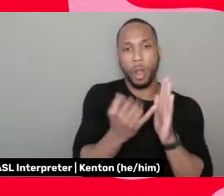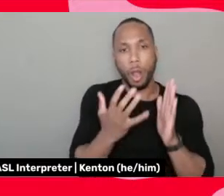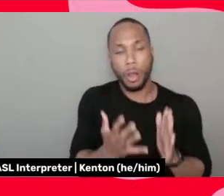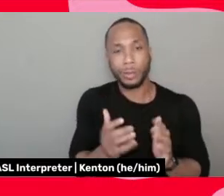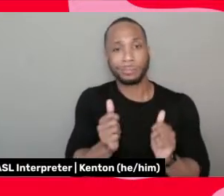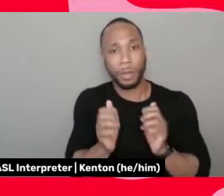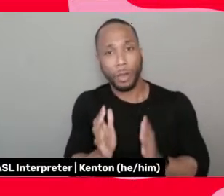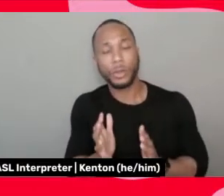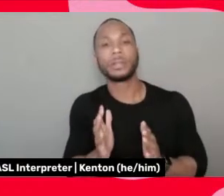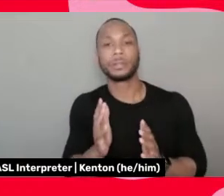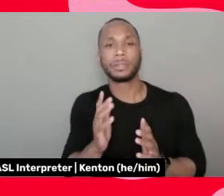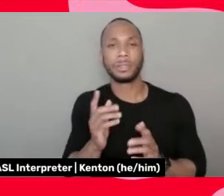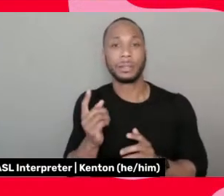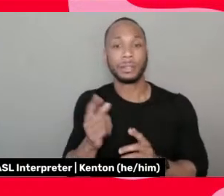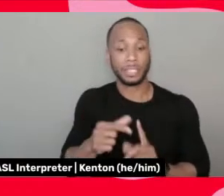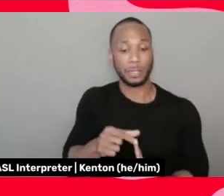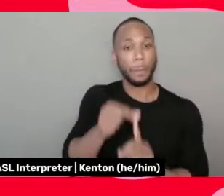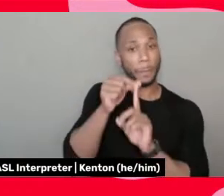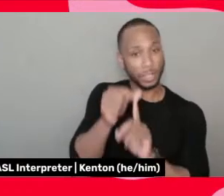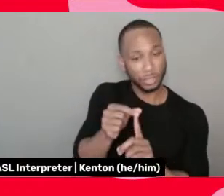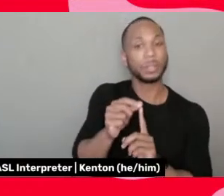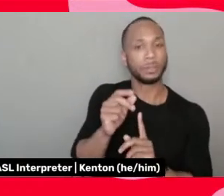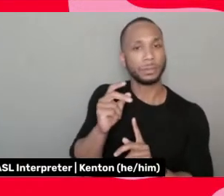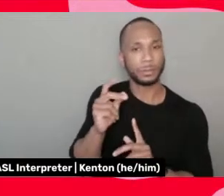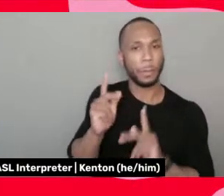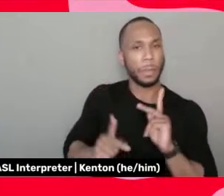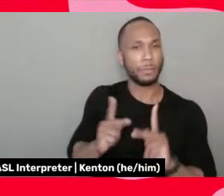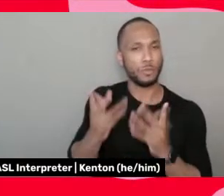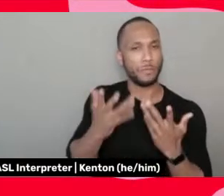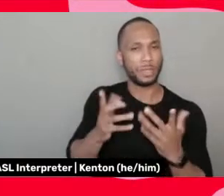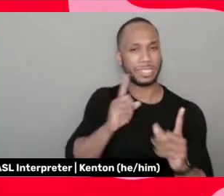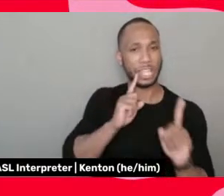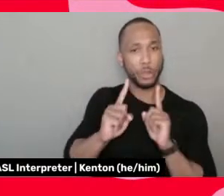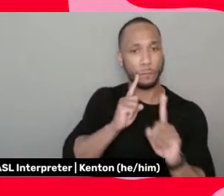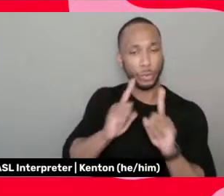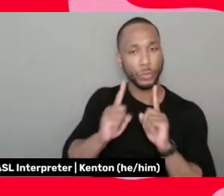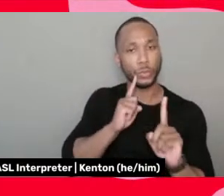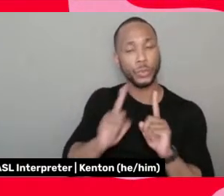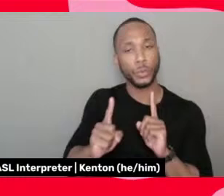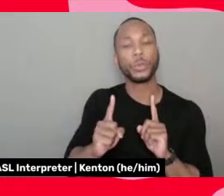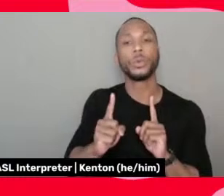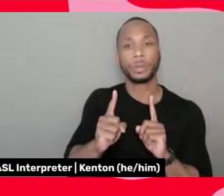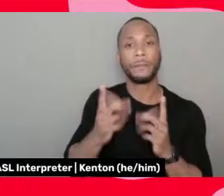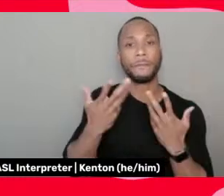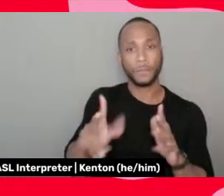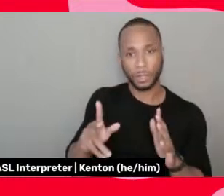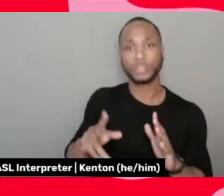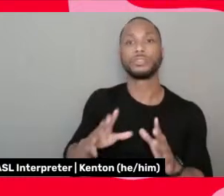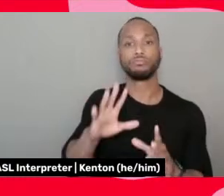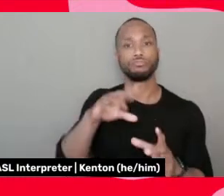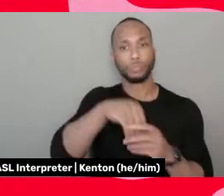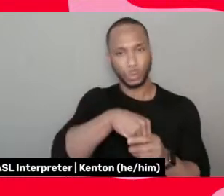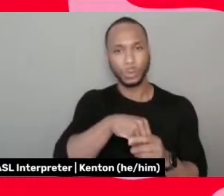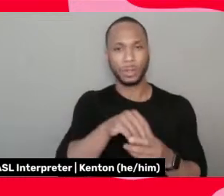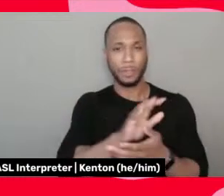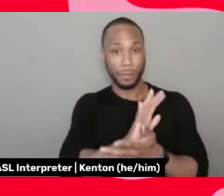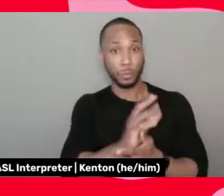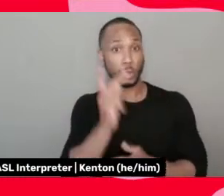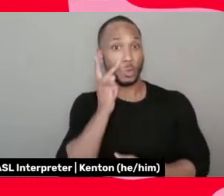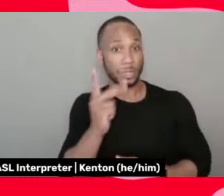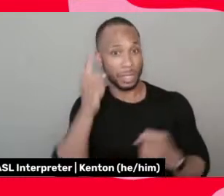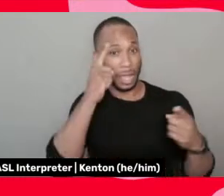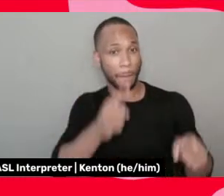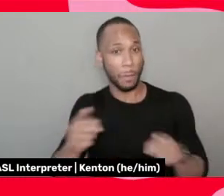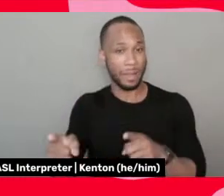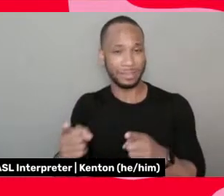considering the ones that you, you've interviewed, um, and, and, uh, and profiled in the film, do you see those compromises still being